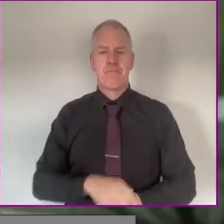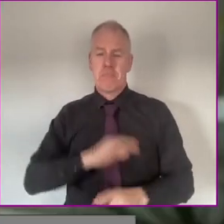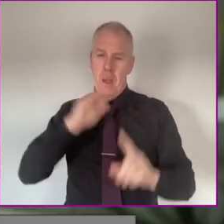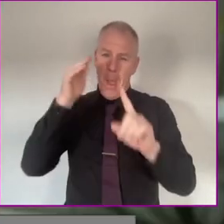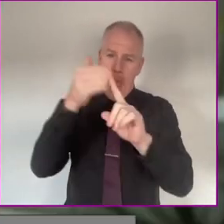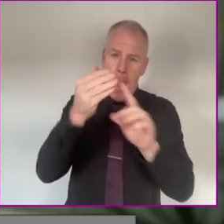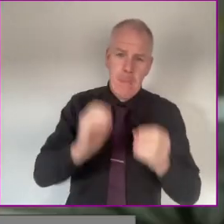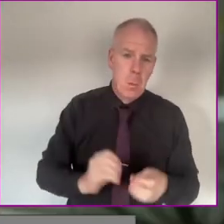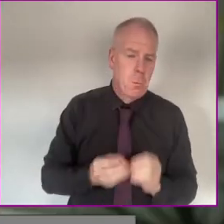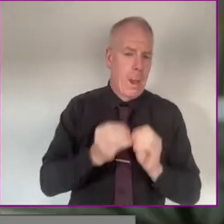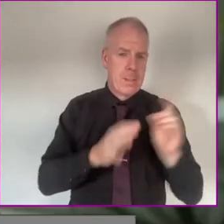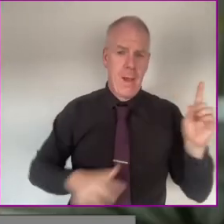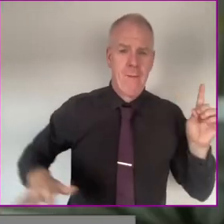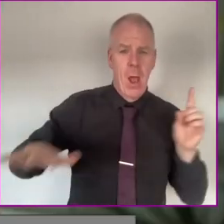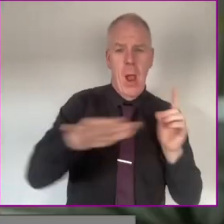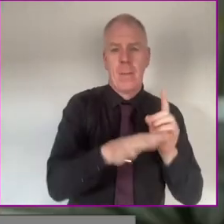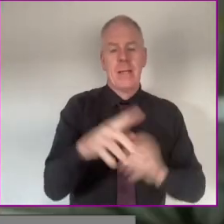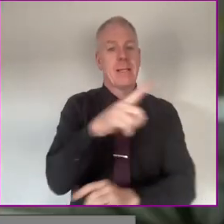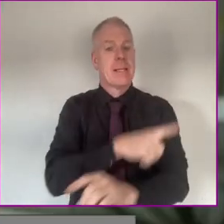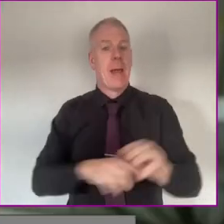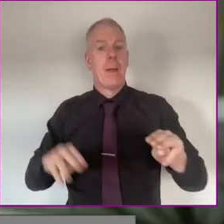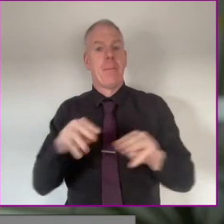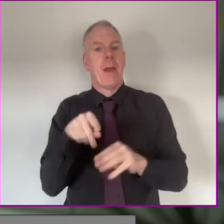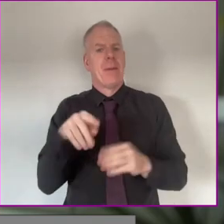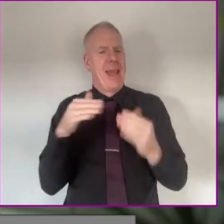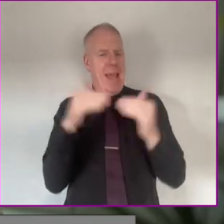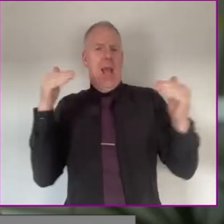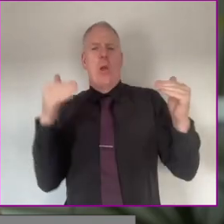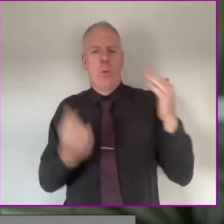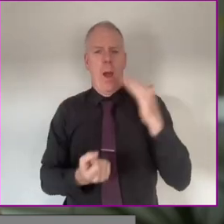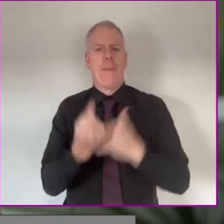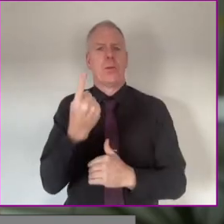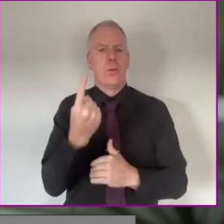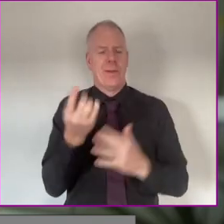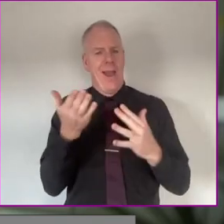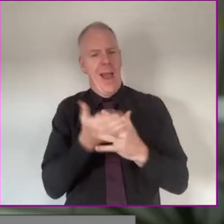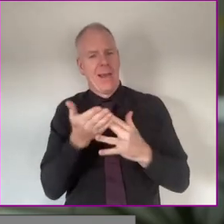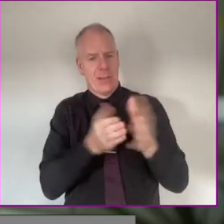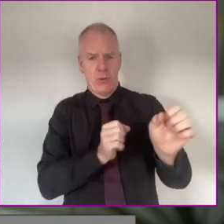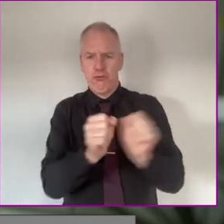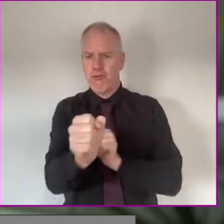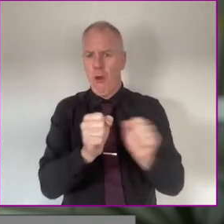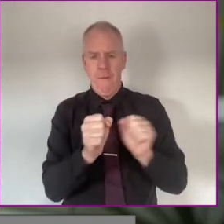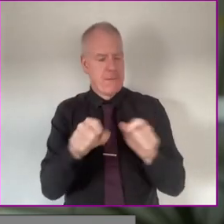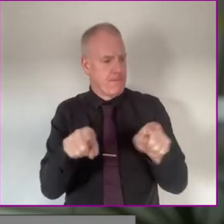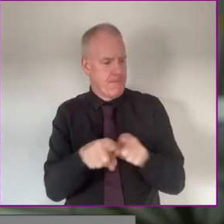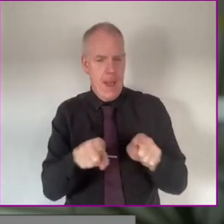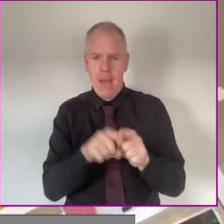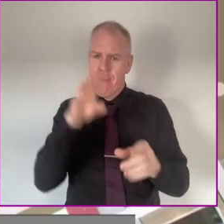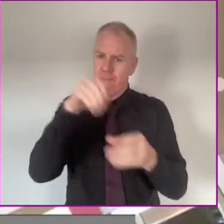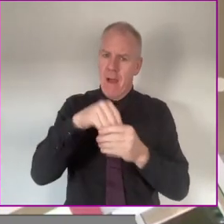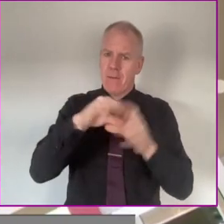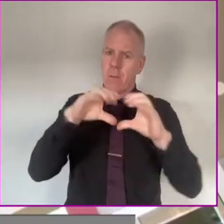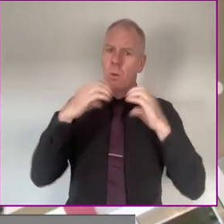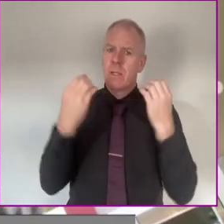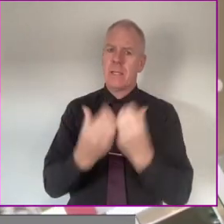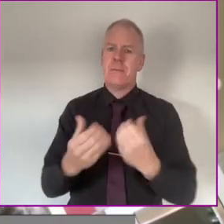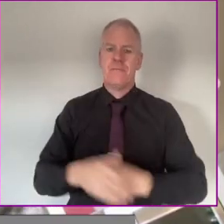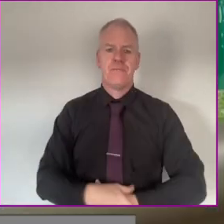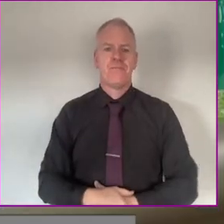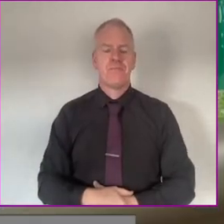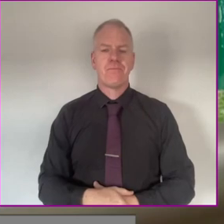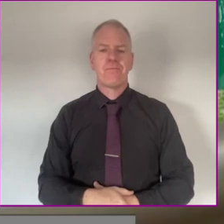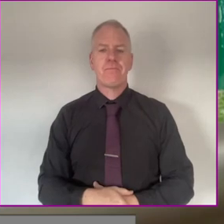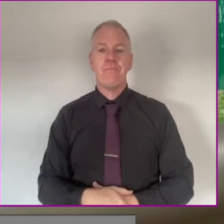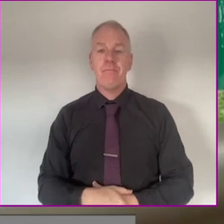We are striving to create an environment where disabled people have equal opportunity to access services and participate within their